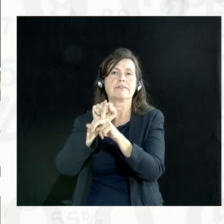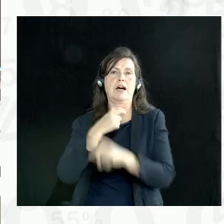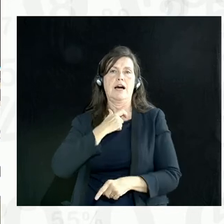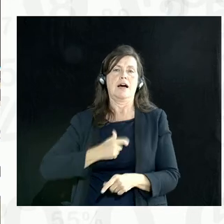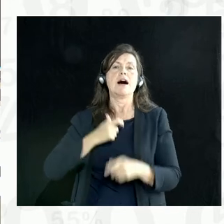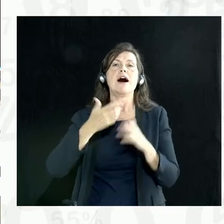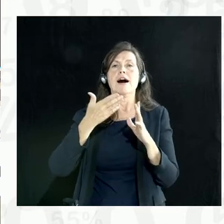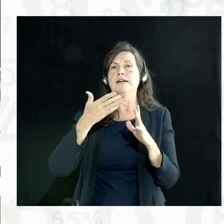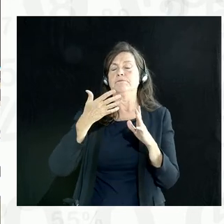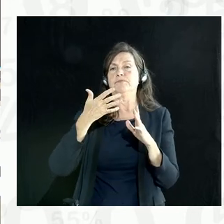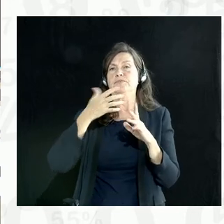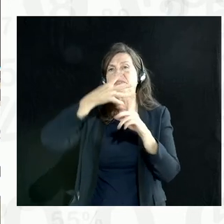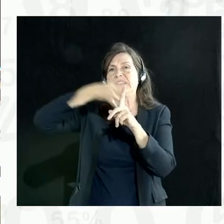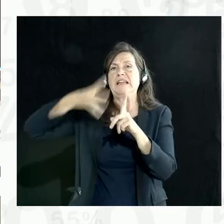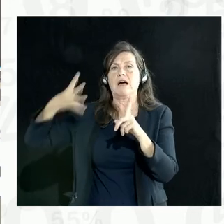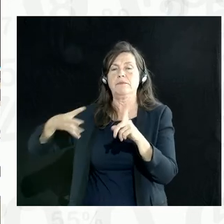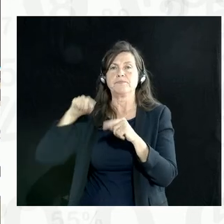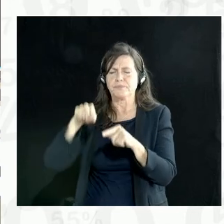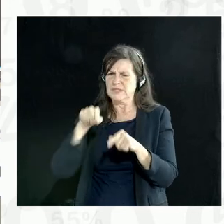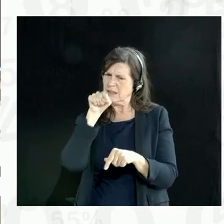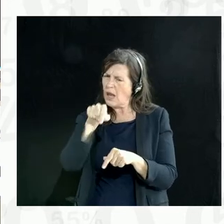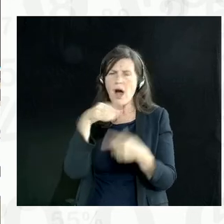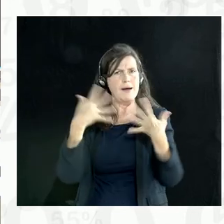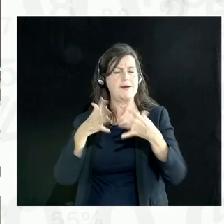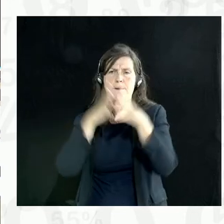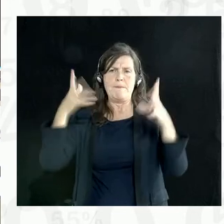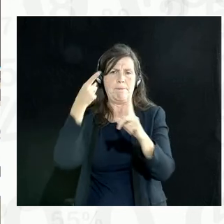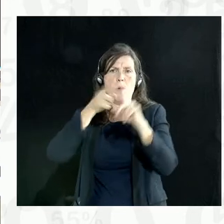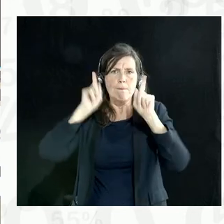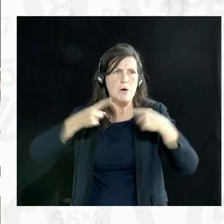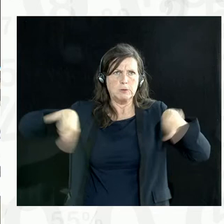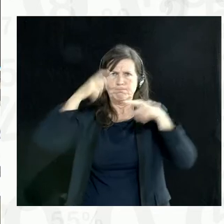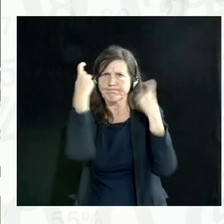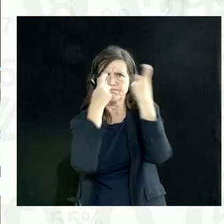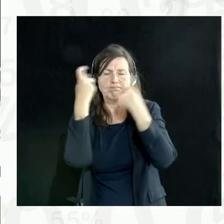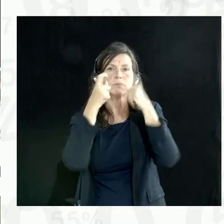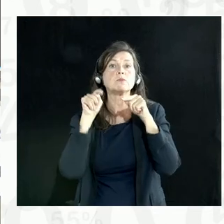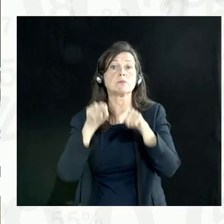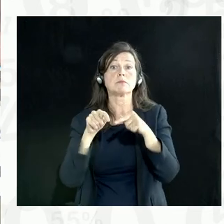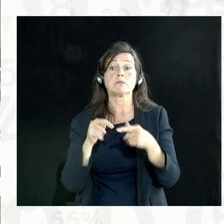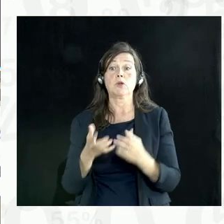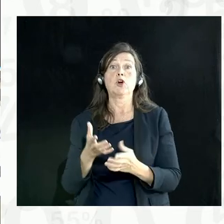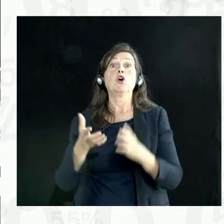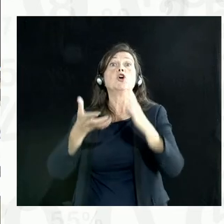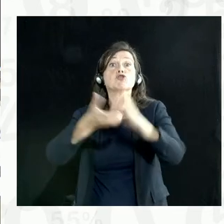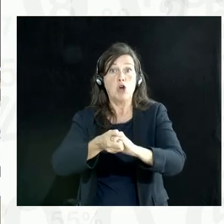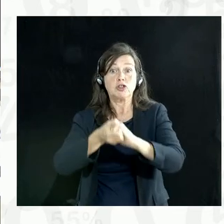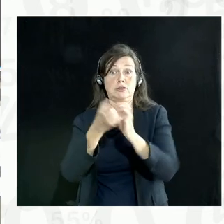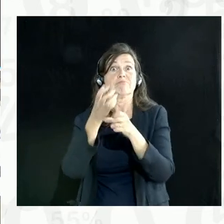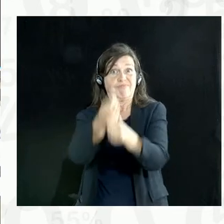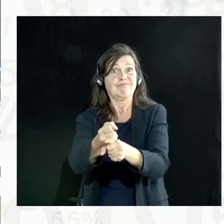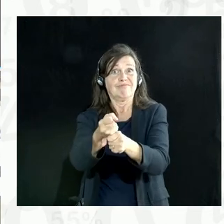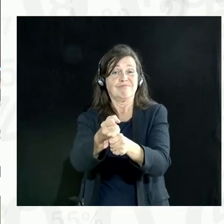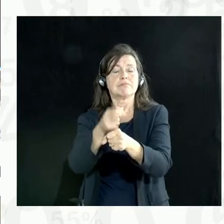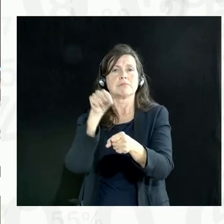I think this is a very important point to think about. And I think that this can actually increase trust. Use the data, but do something